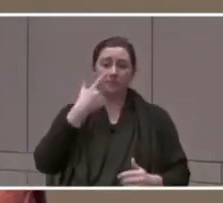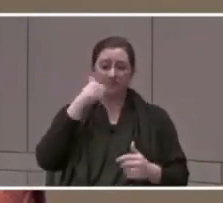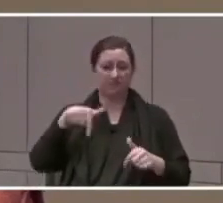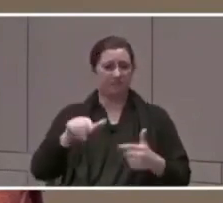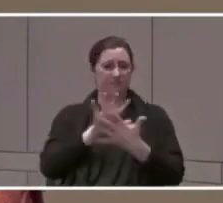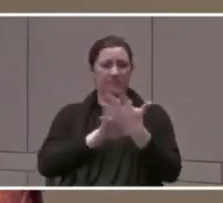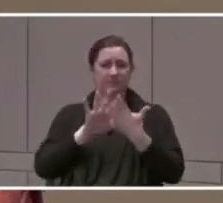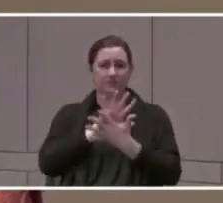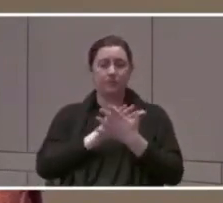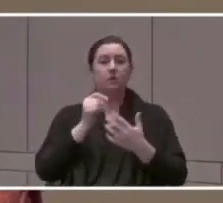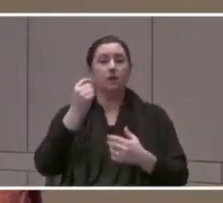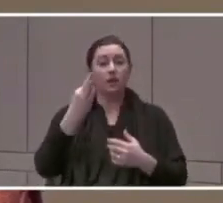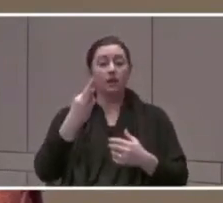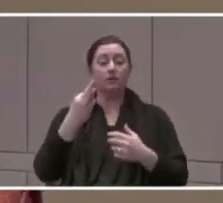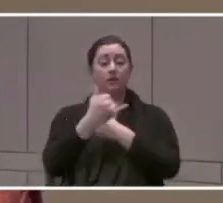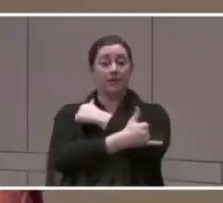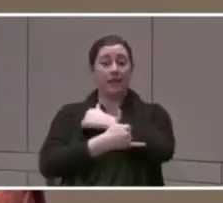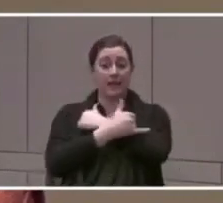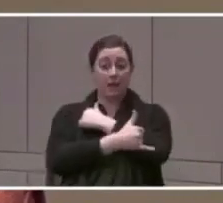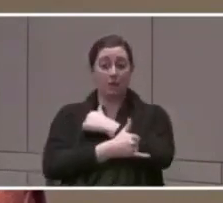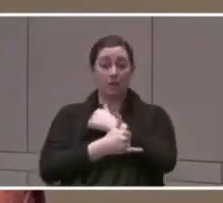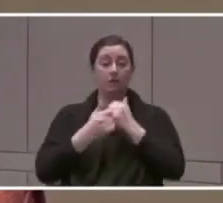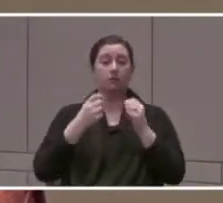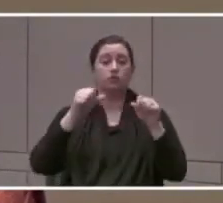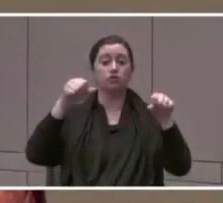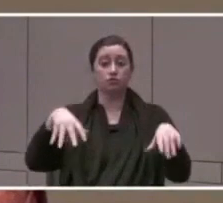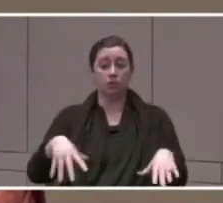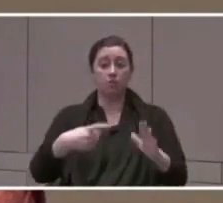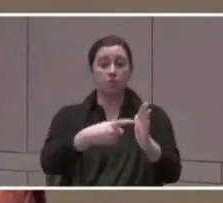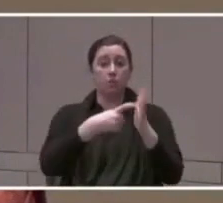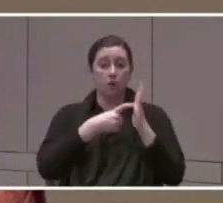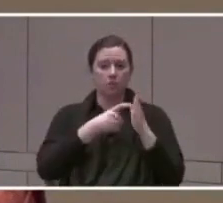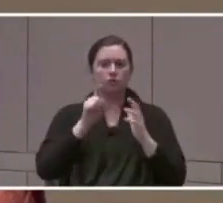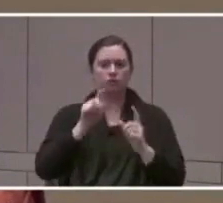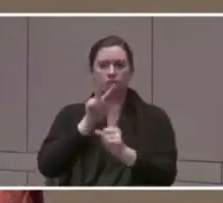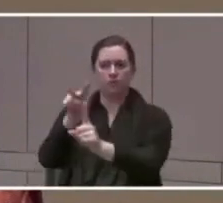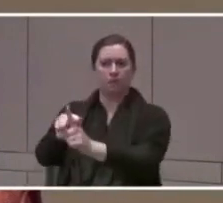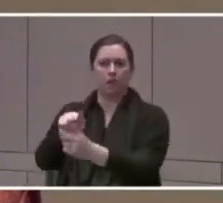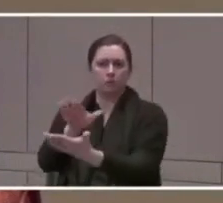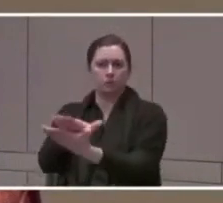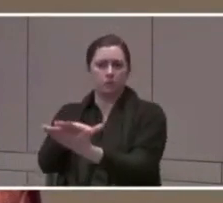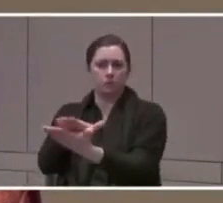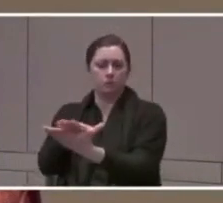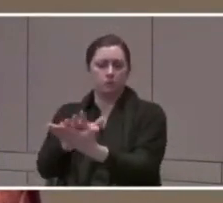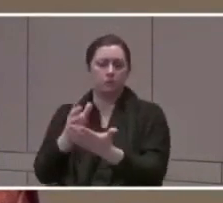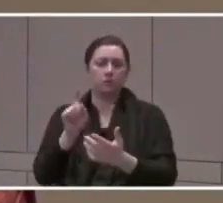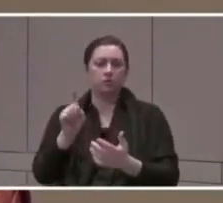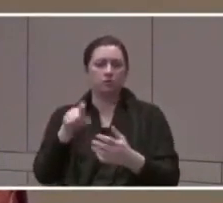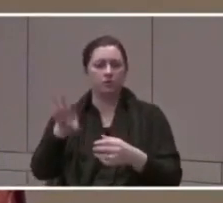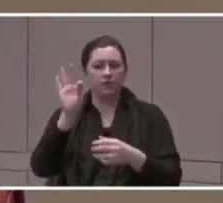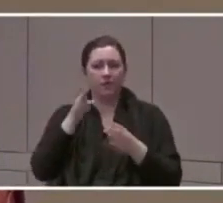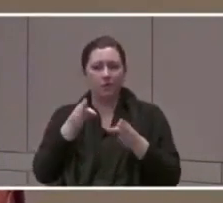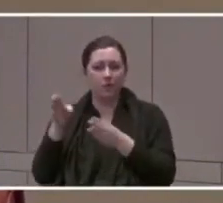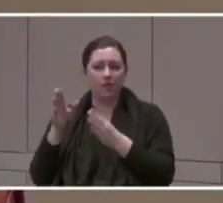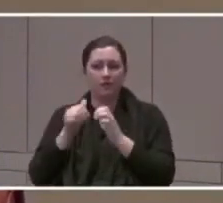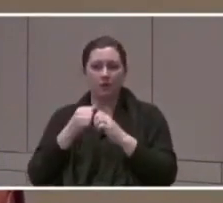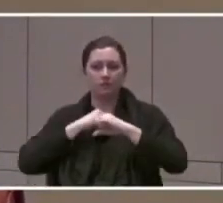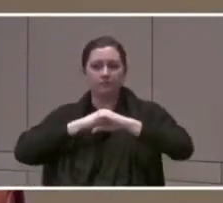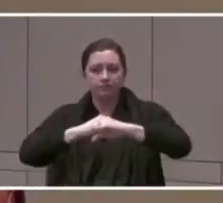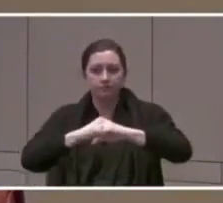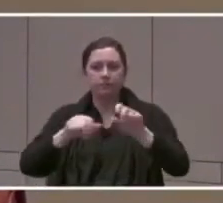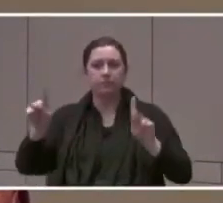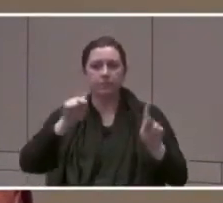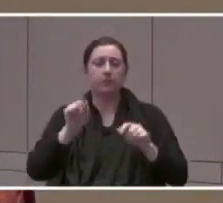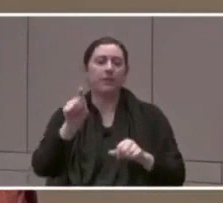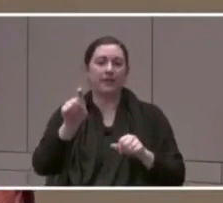it ought to be applying to schools and we should be finding a way to keep folks safe who need to be safe. And so